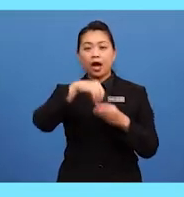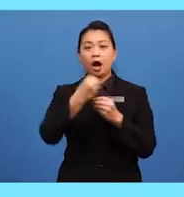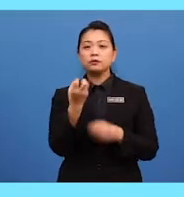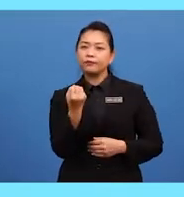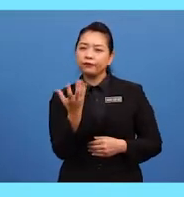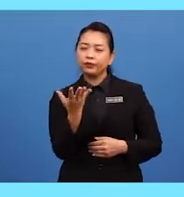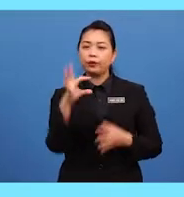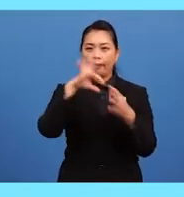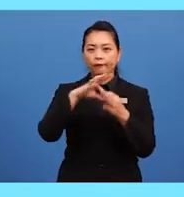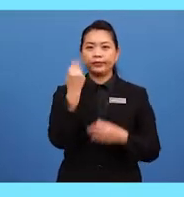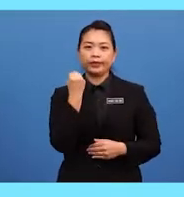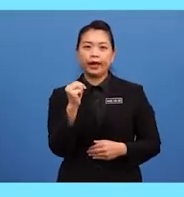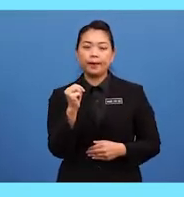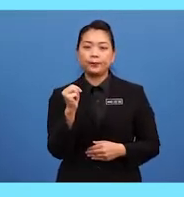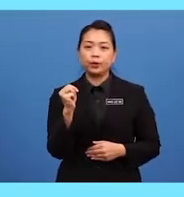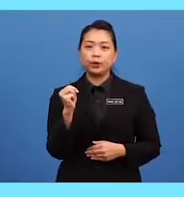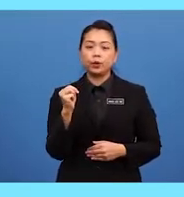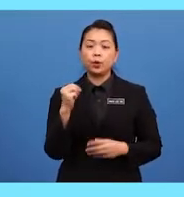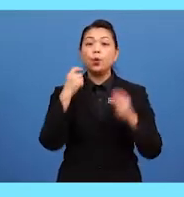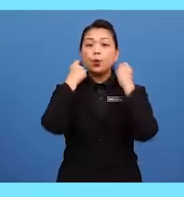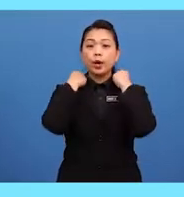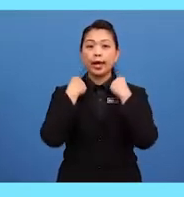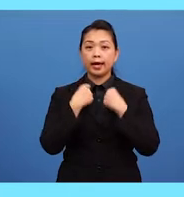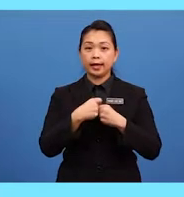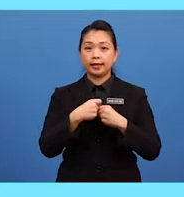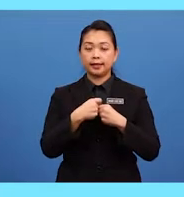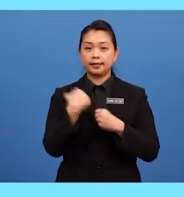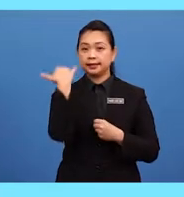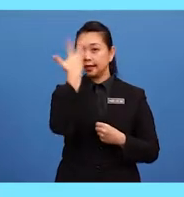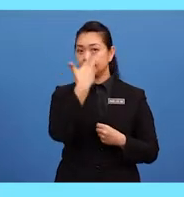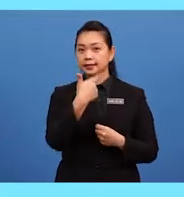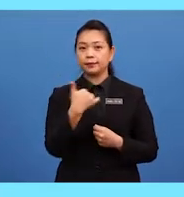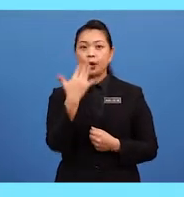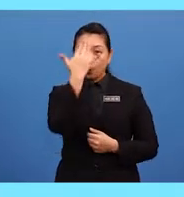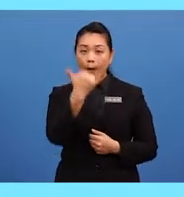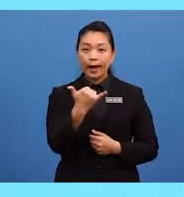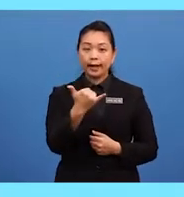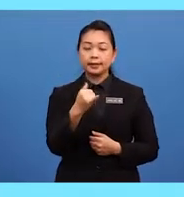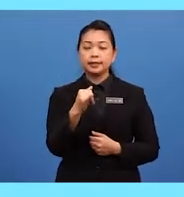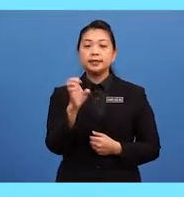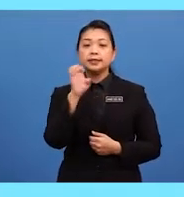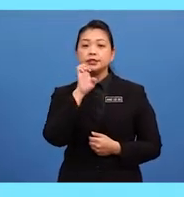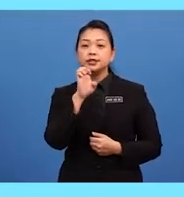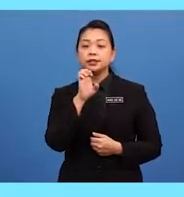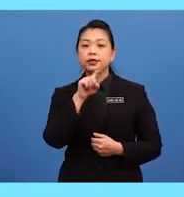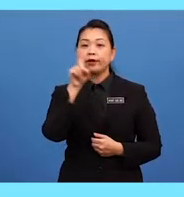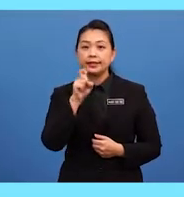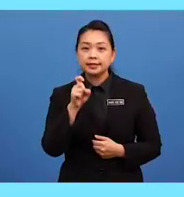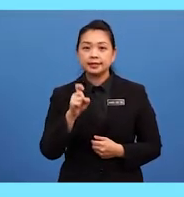few of them wear nice scarves. Why? She cries.